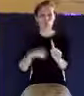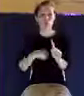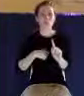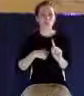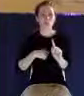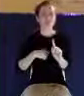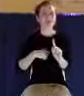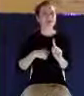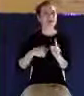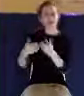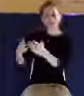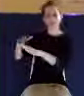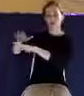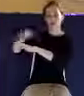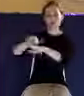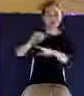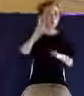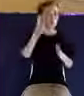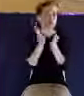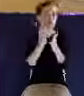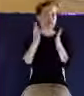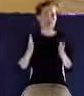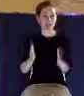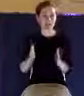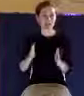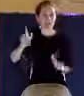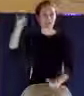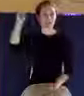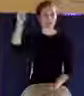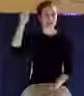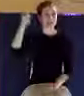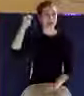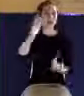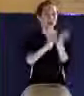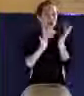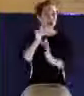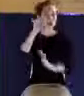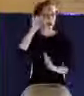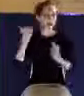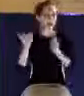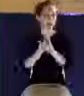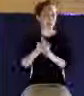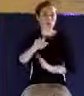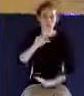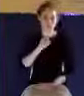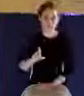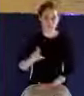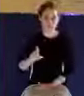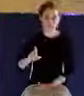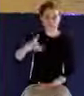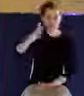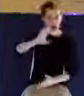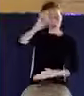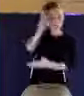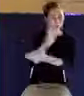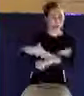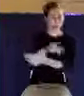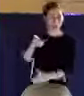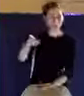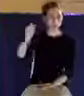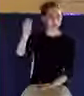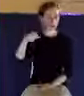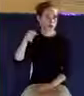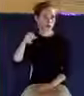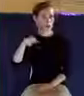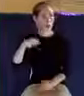in witnesses to testify that Jesus is who he claimed to be. He is the Son of God. And what's the first